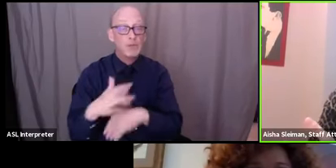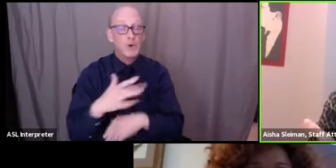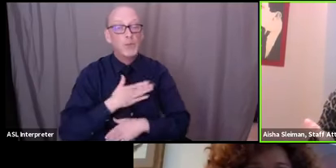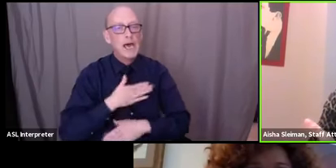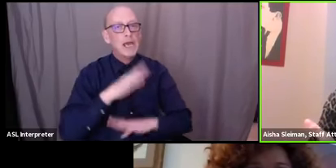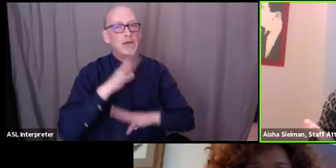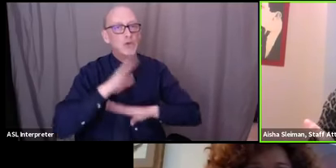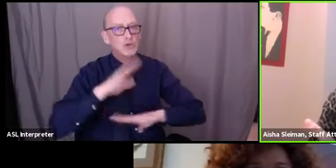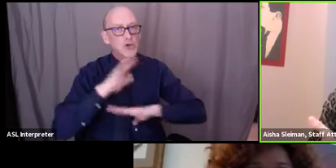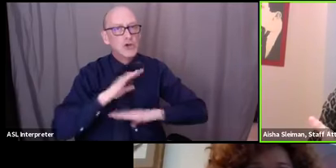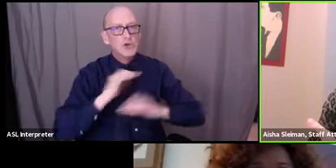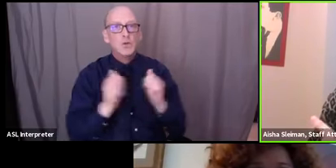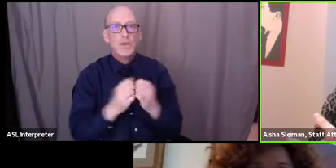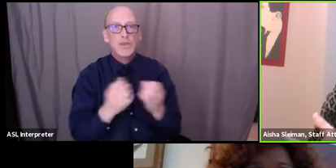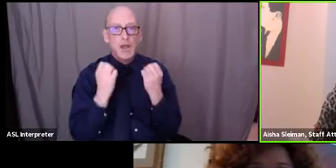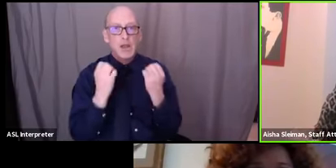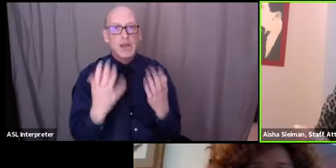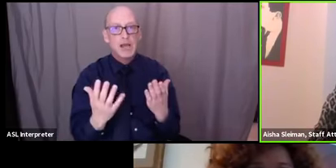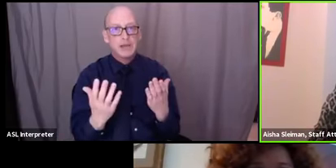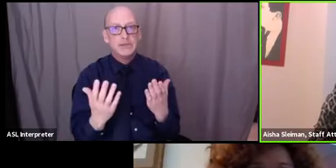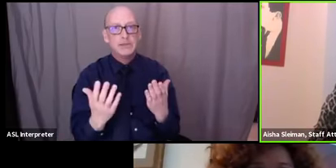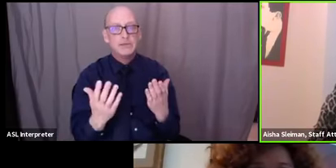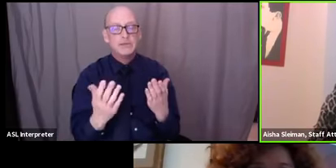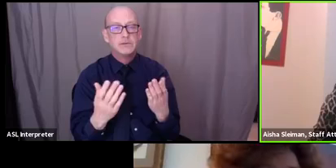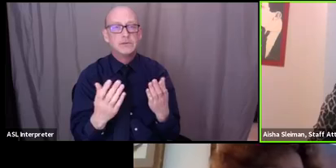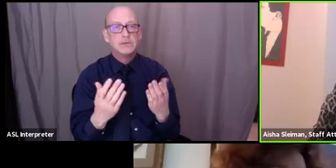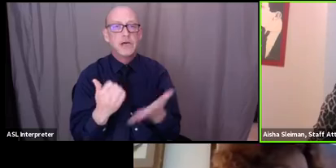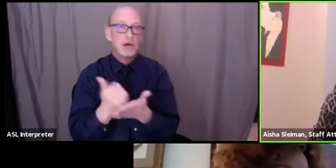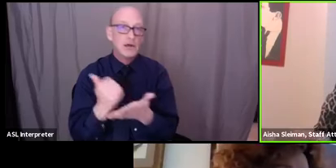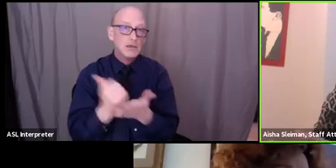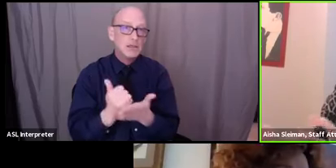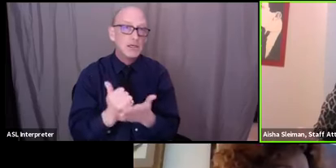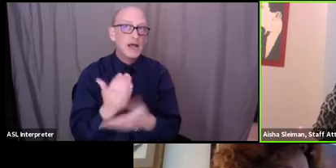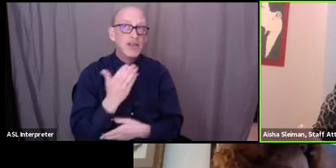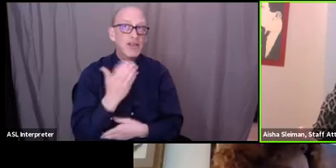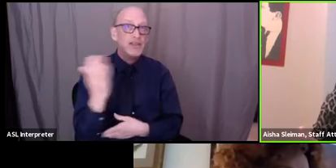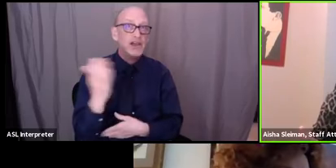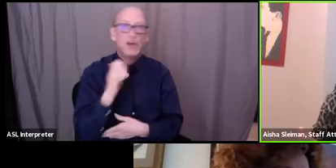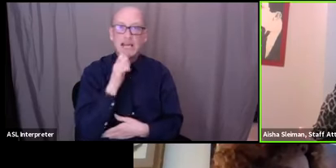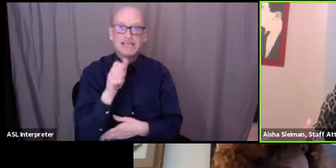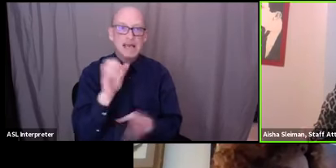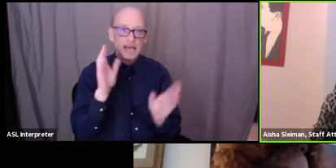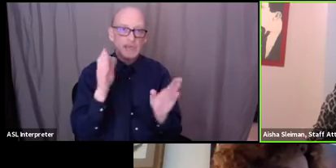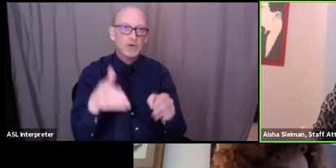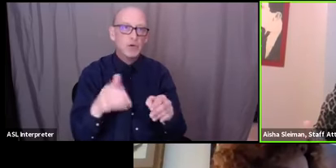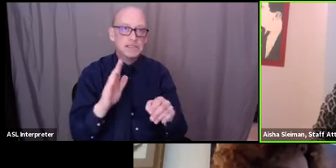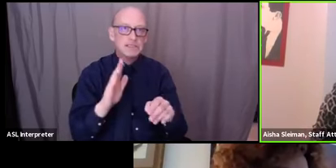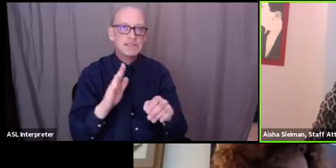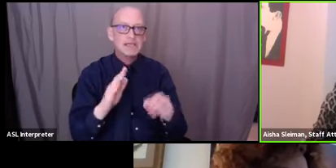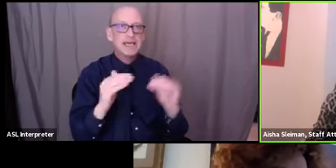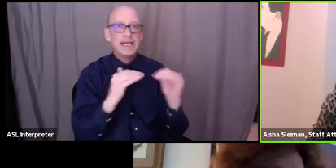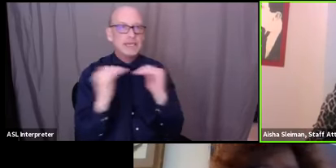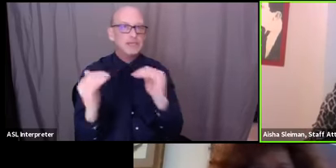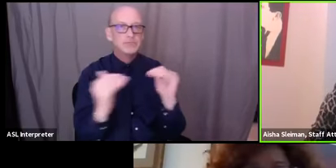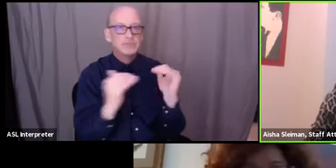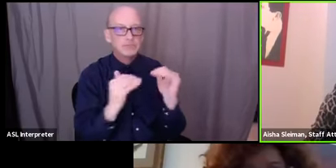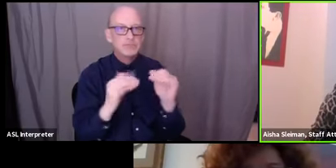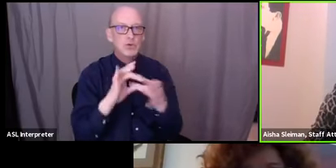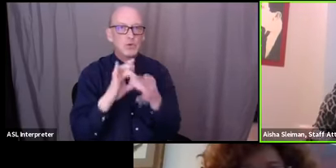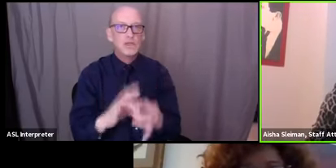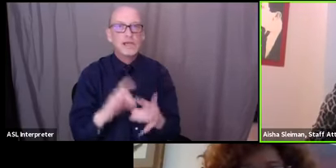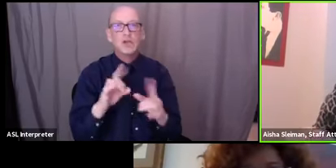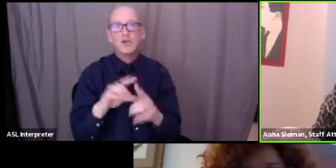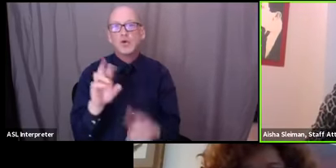with a lot of the relief that is out there is that it doesn't it's not centering equity and race equity so